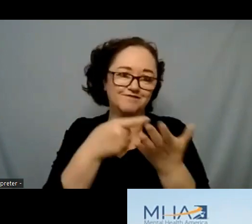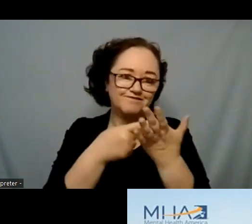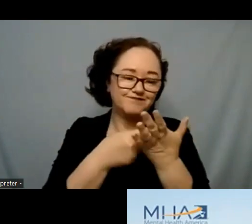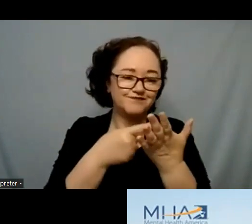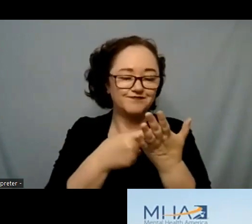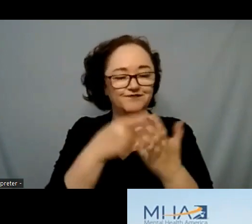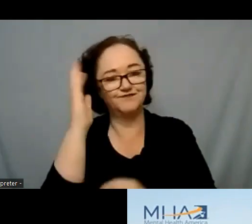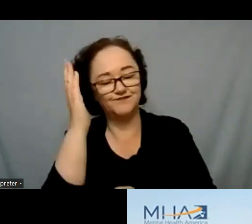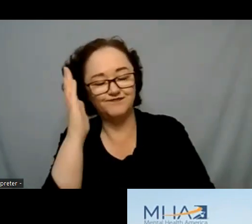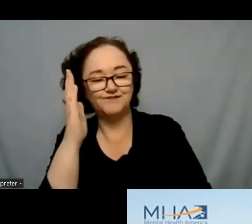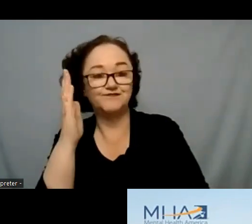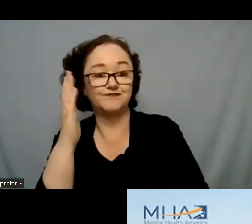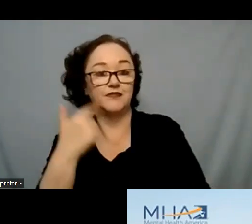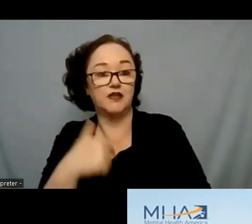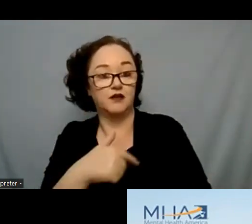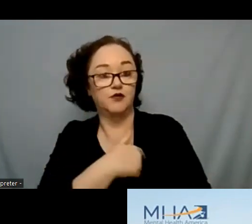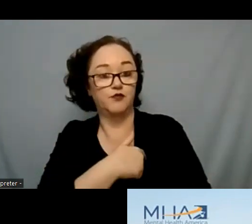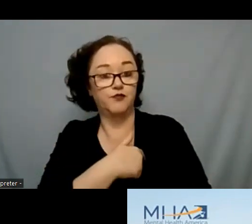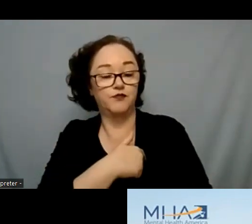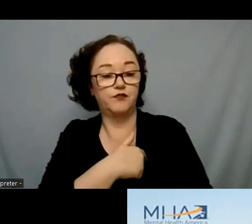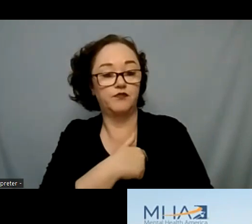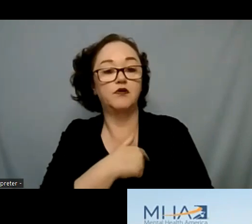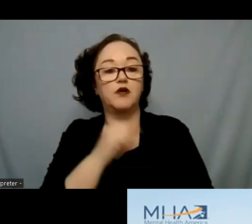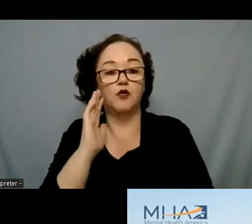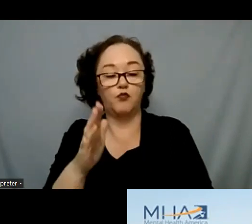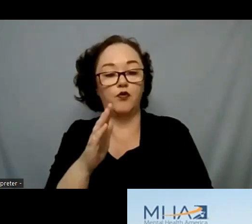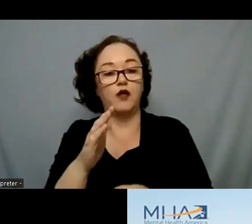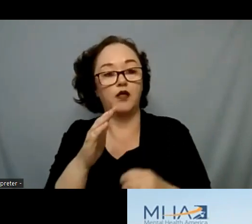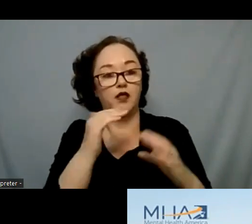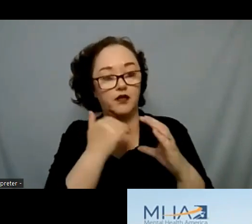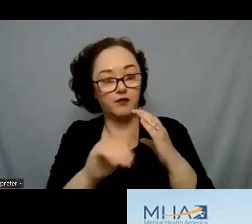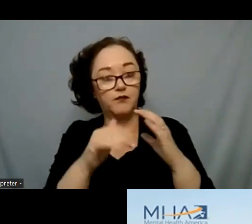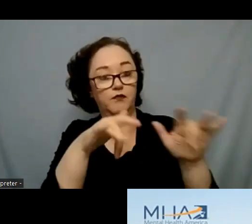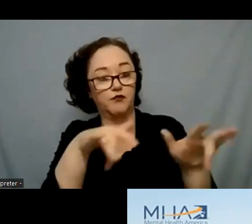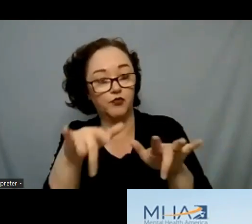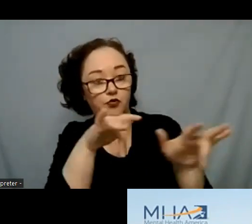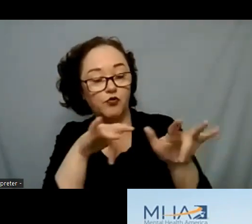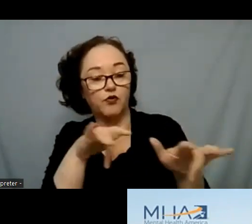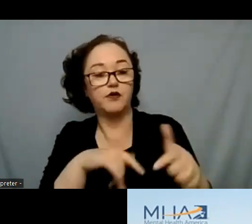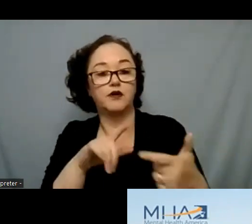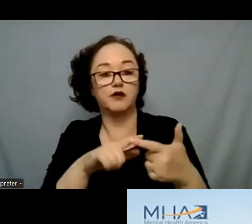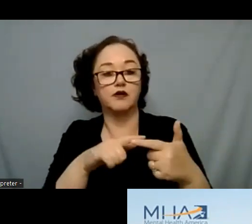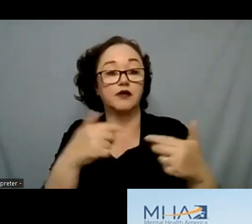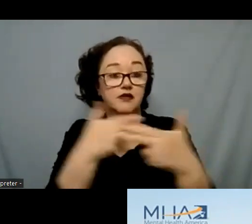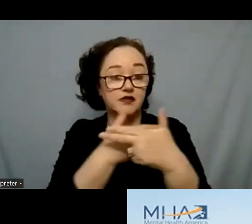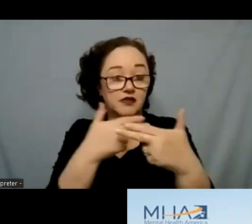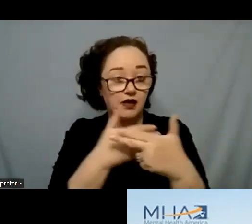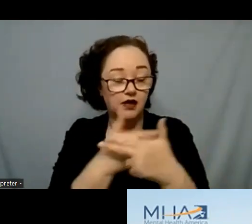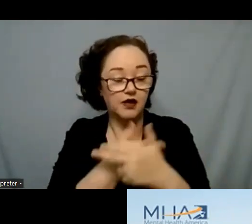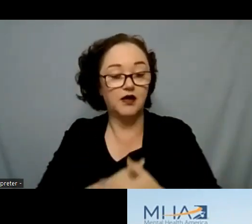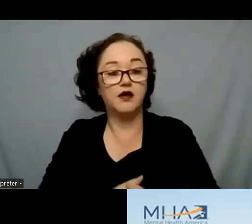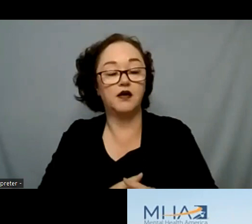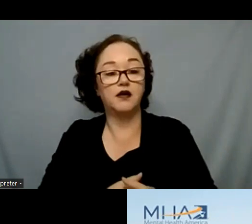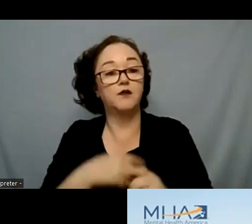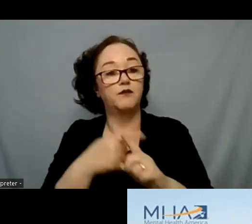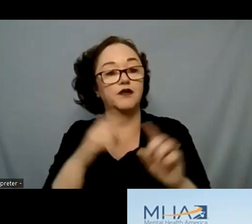we will be sending out the recording and the slides and the certificate of